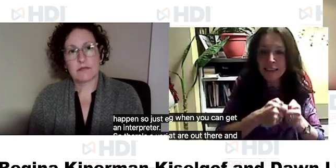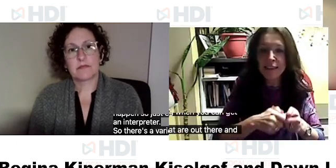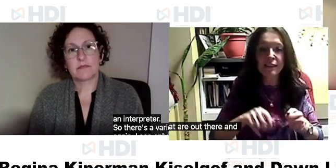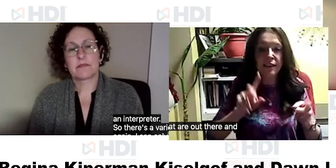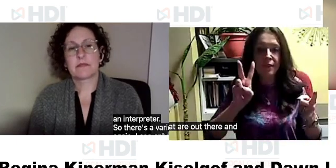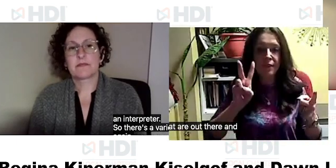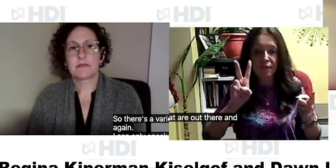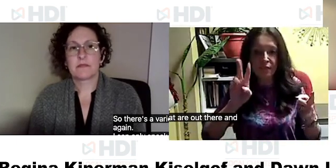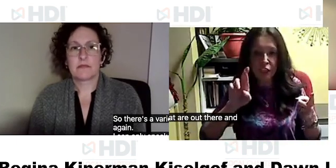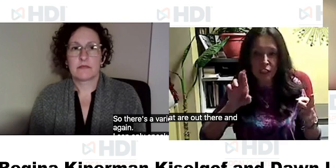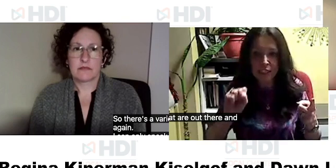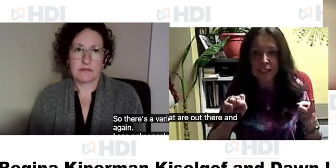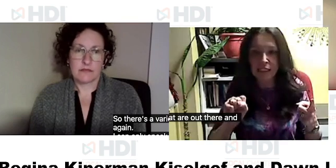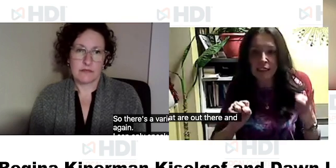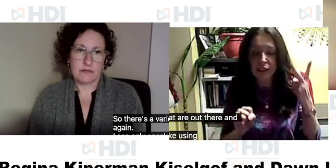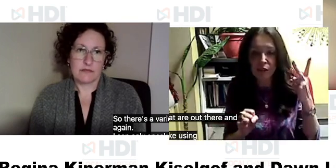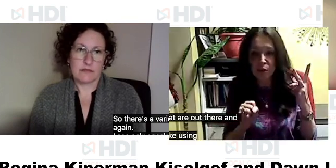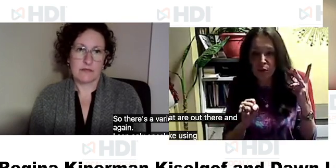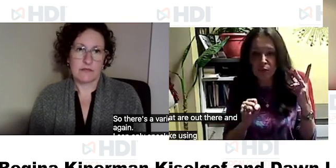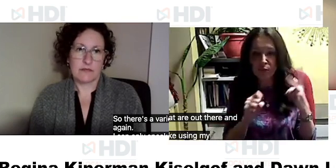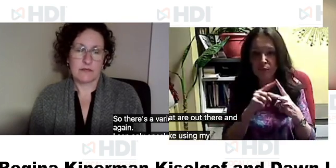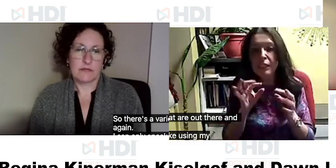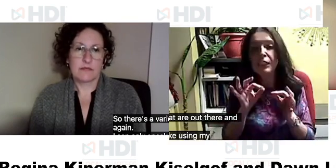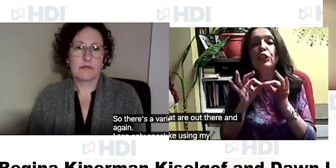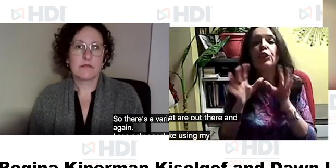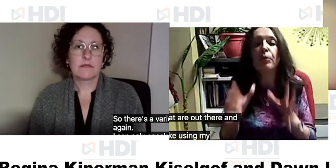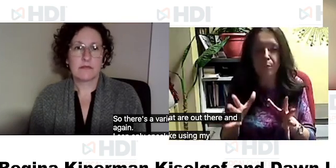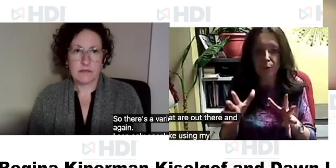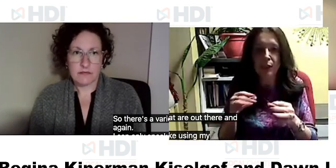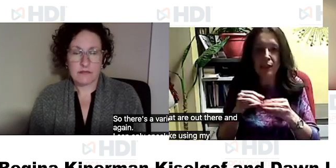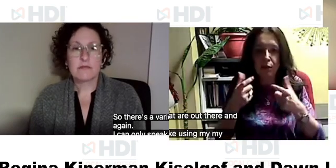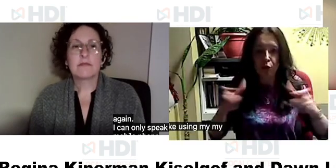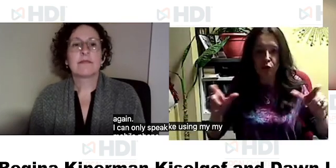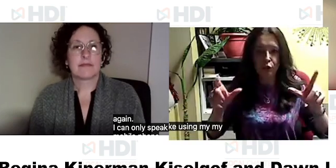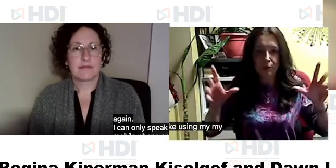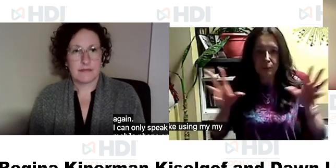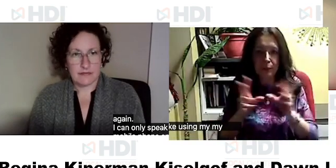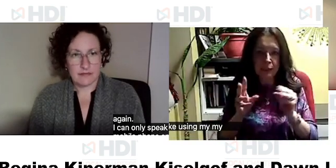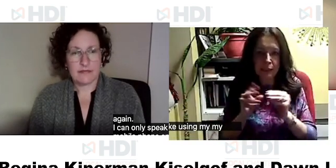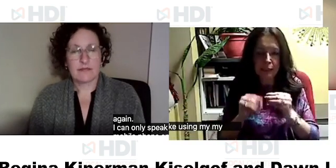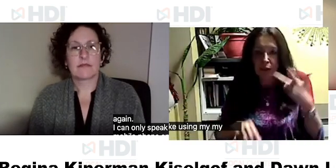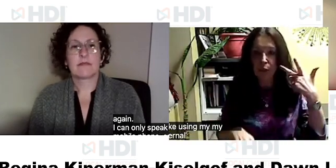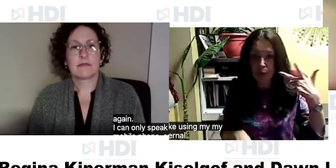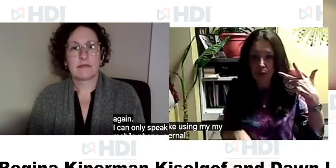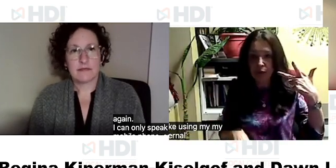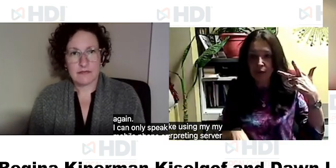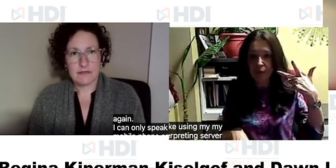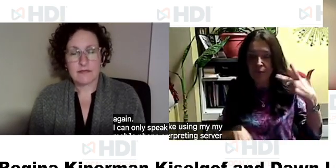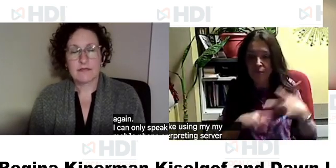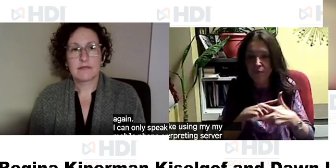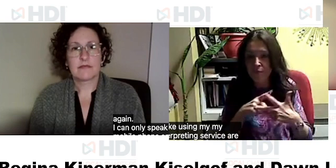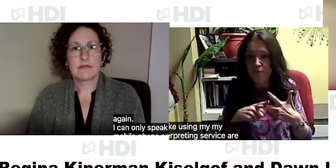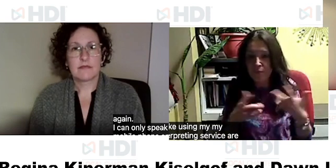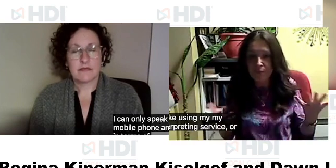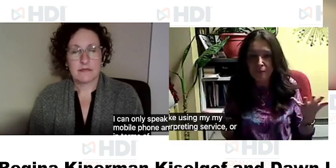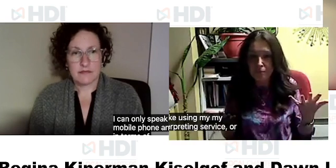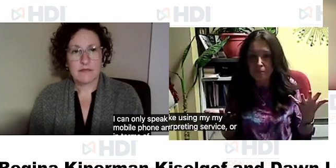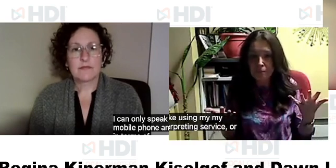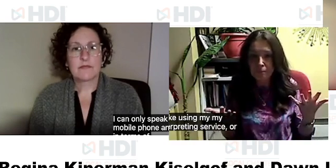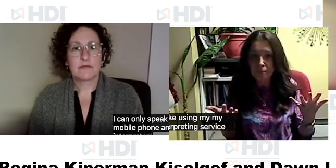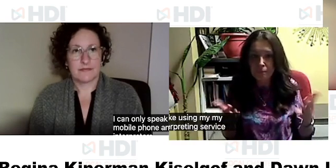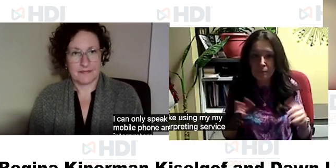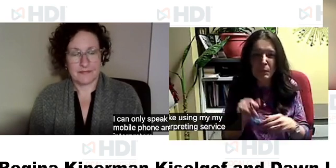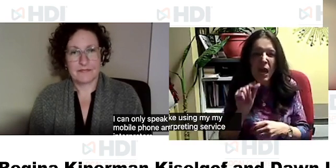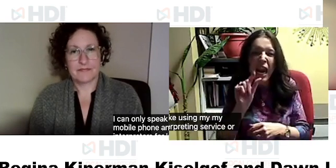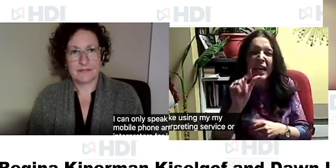speak for myself i like using my um my mobile phone and vrs and interpreting service or interpreters for